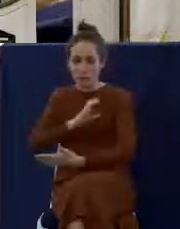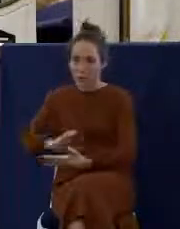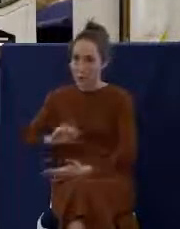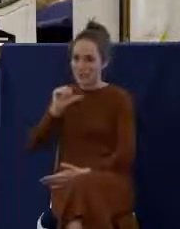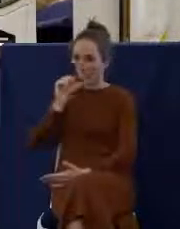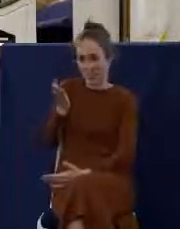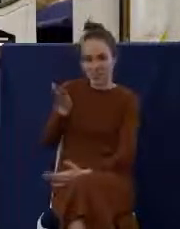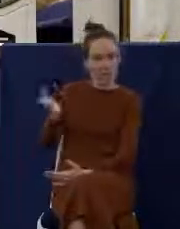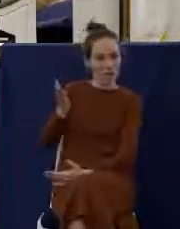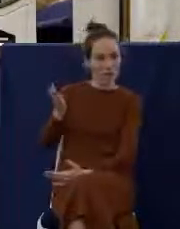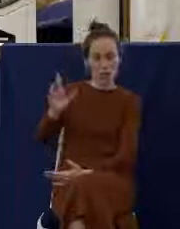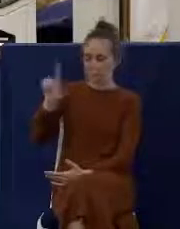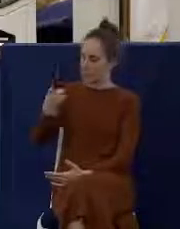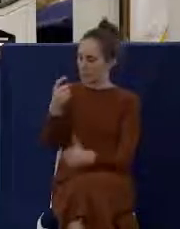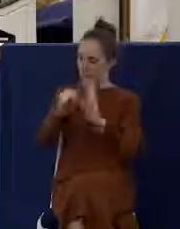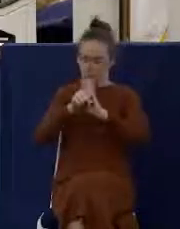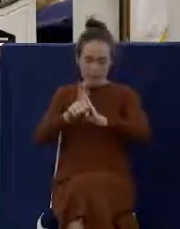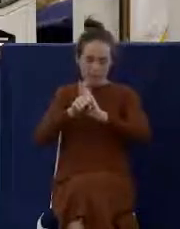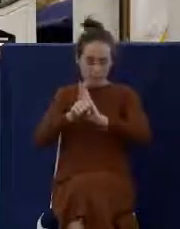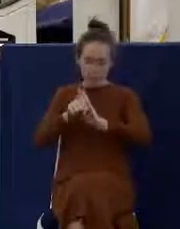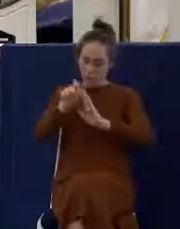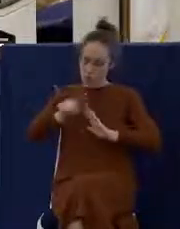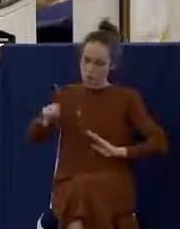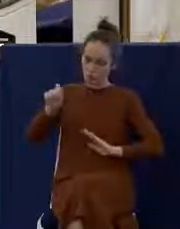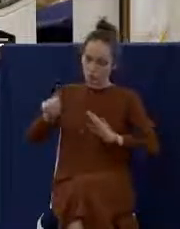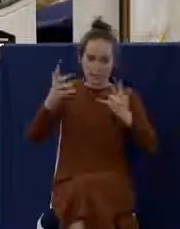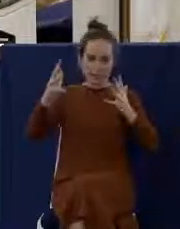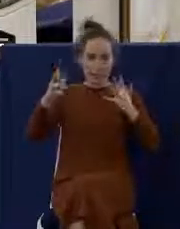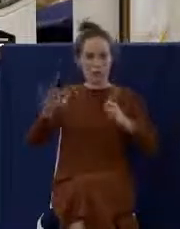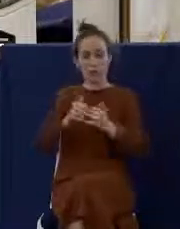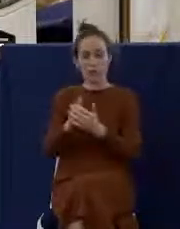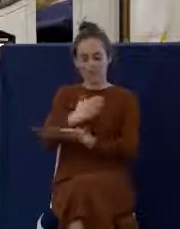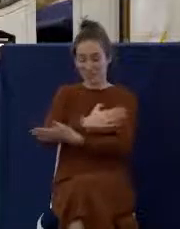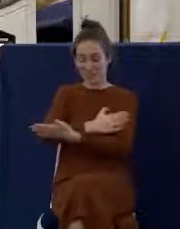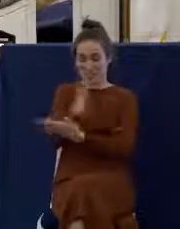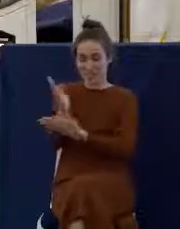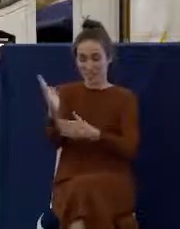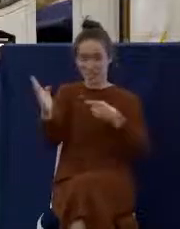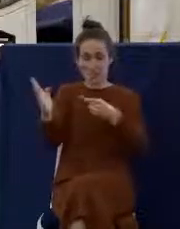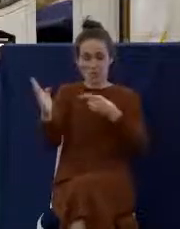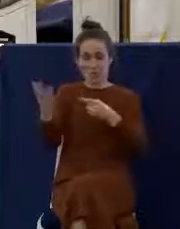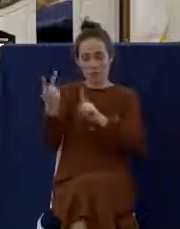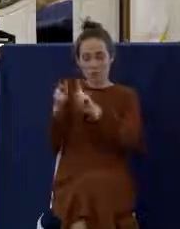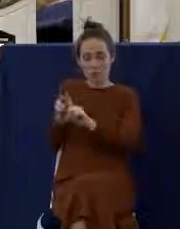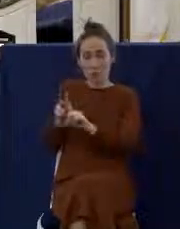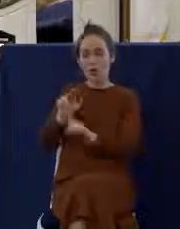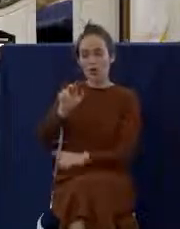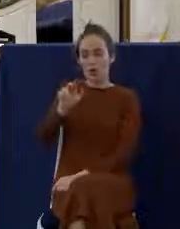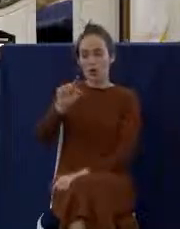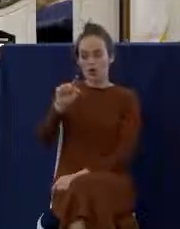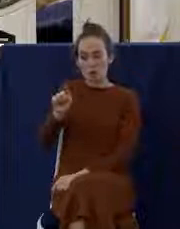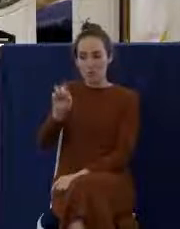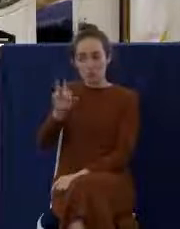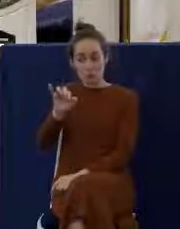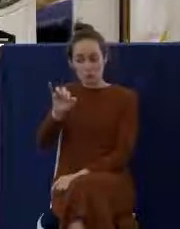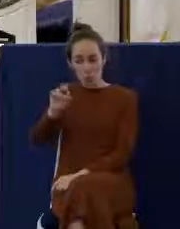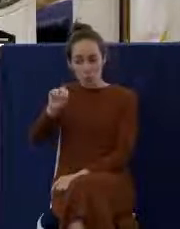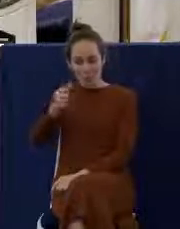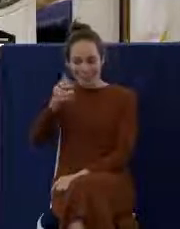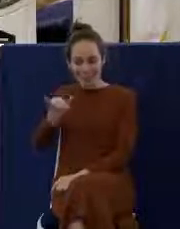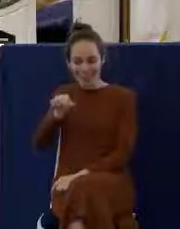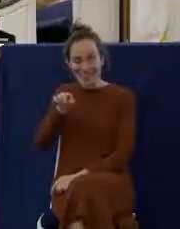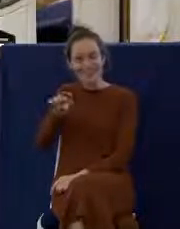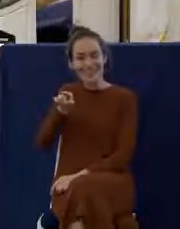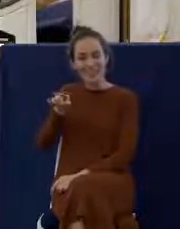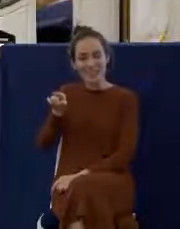It's purely symbolic. And this was a position held by Zwingli, one of the reformers, and it's a position that has